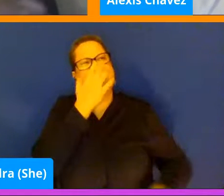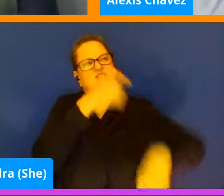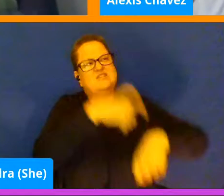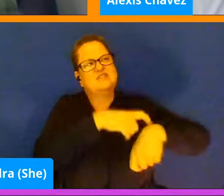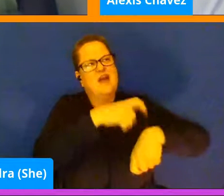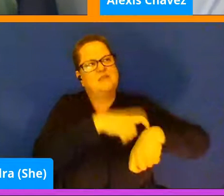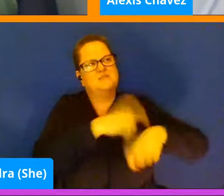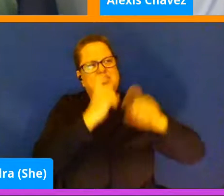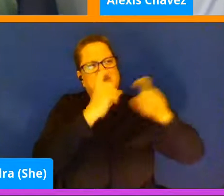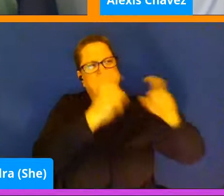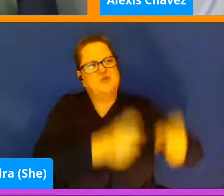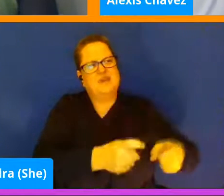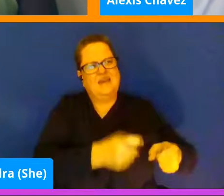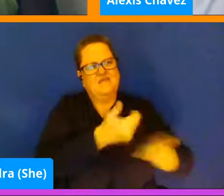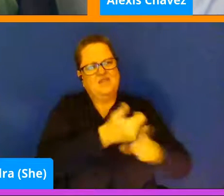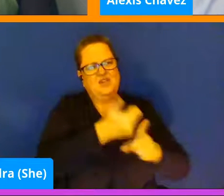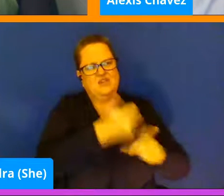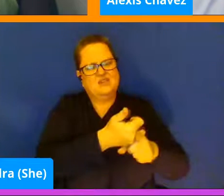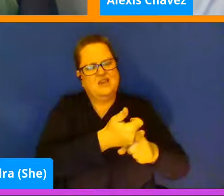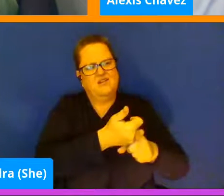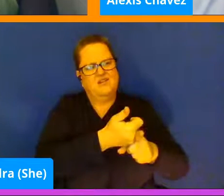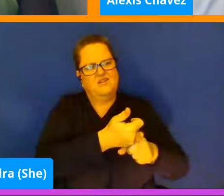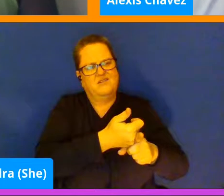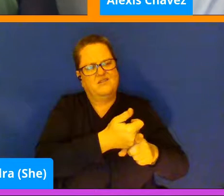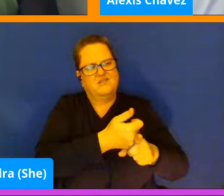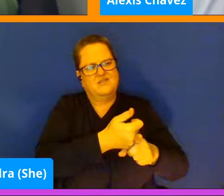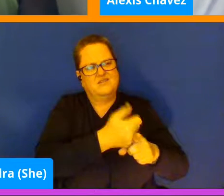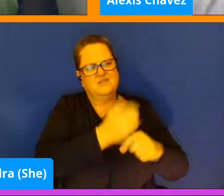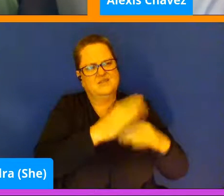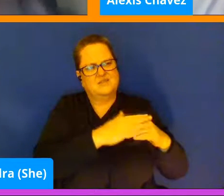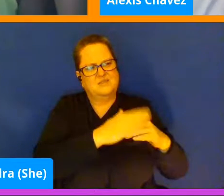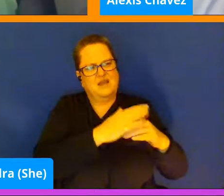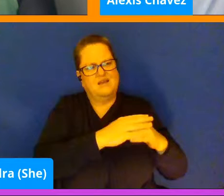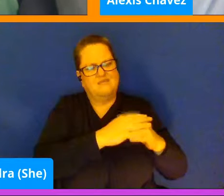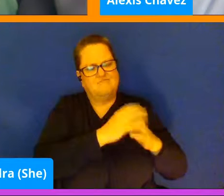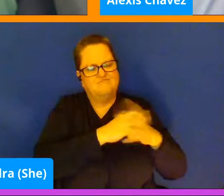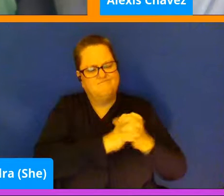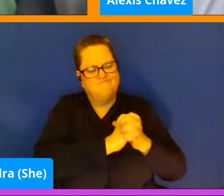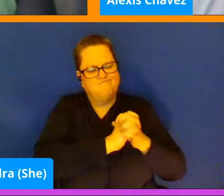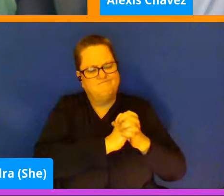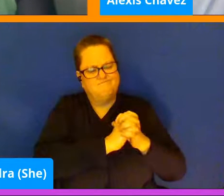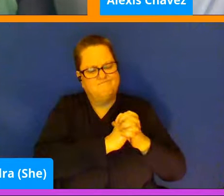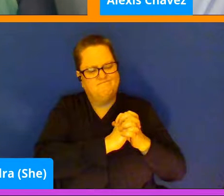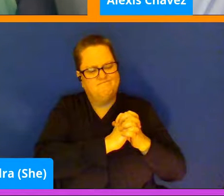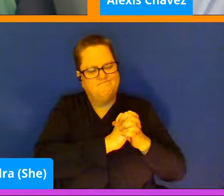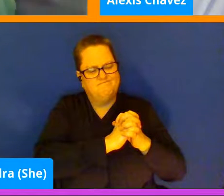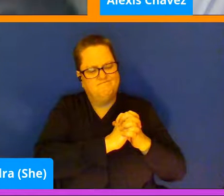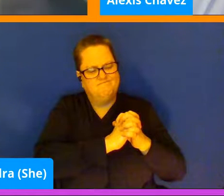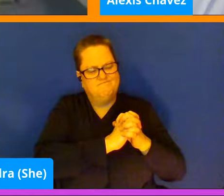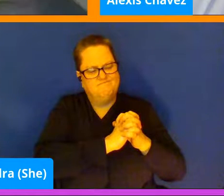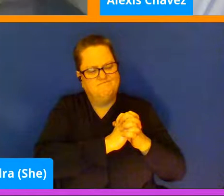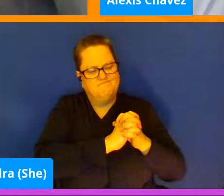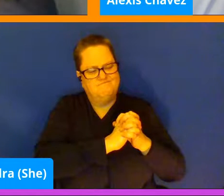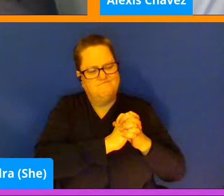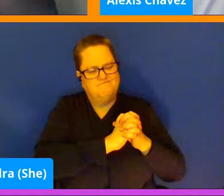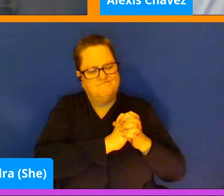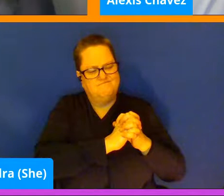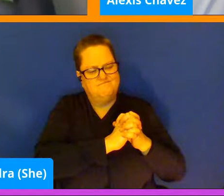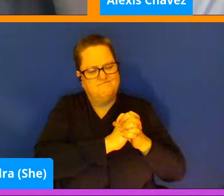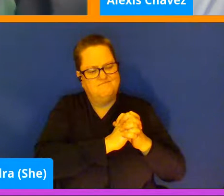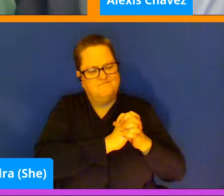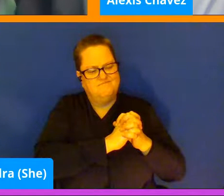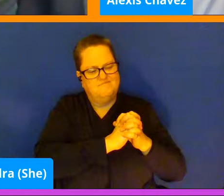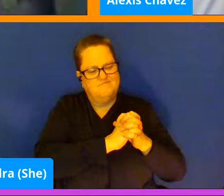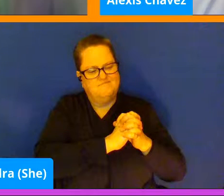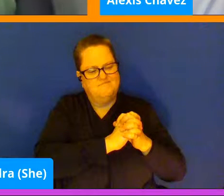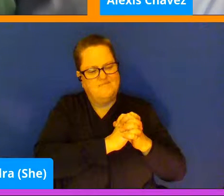yourself in order to practice something regularly before you should be